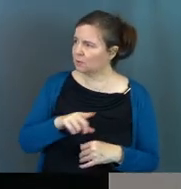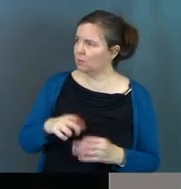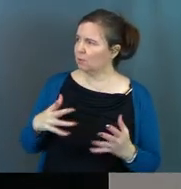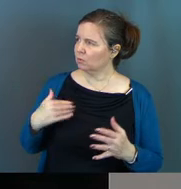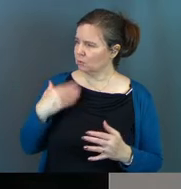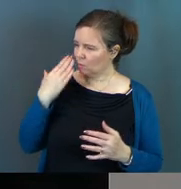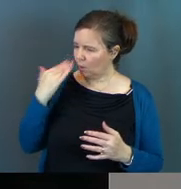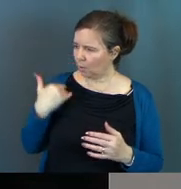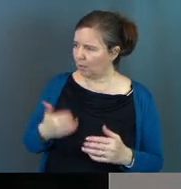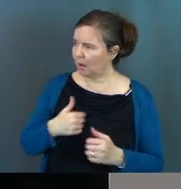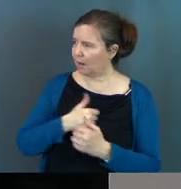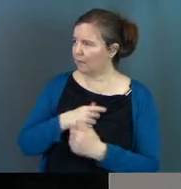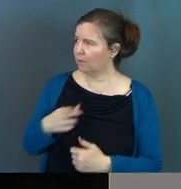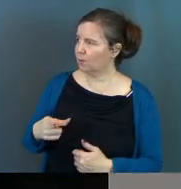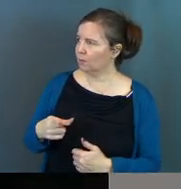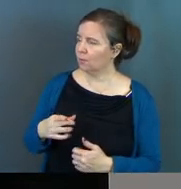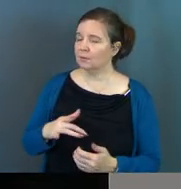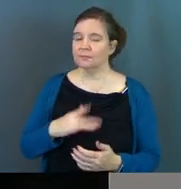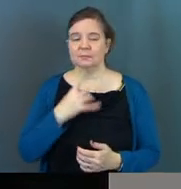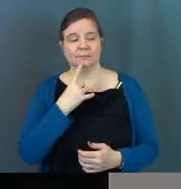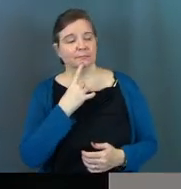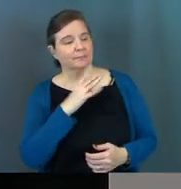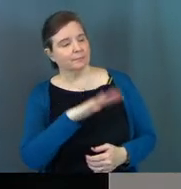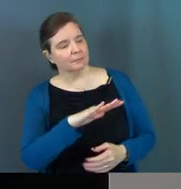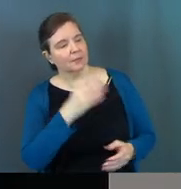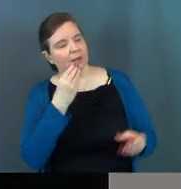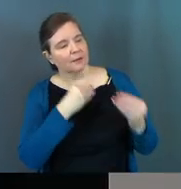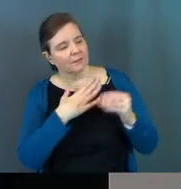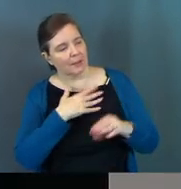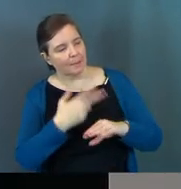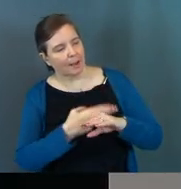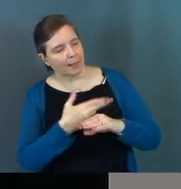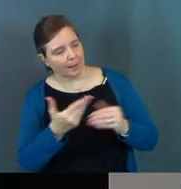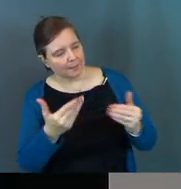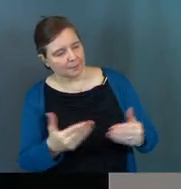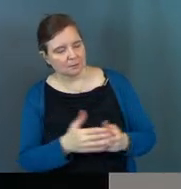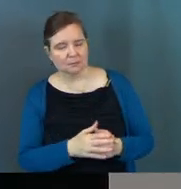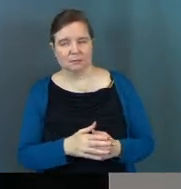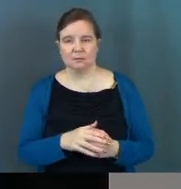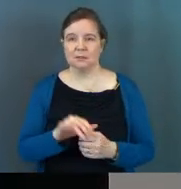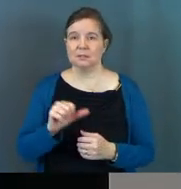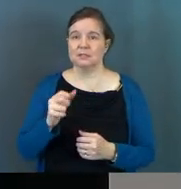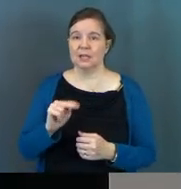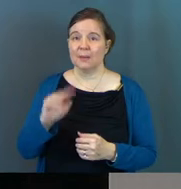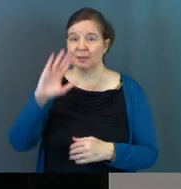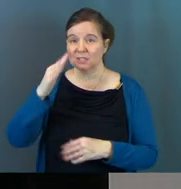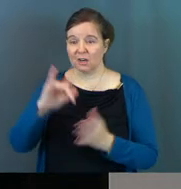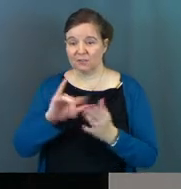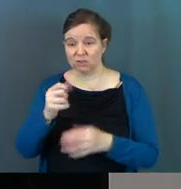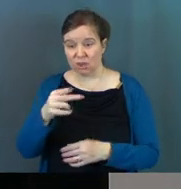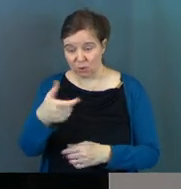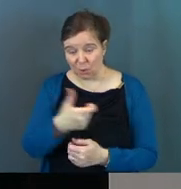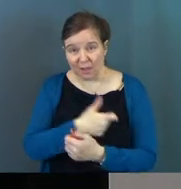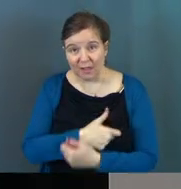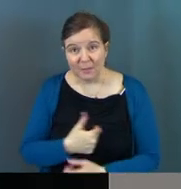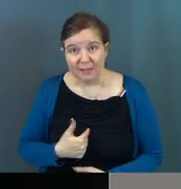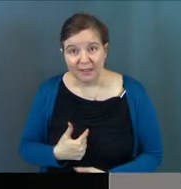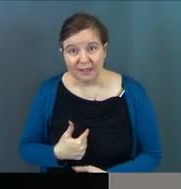He said, you know that I love you. And Jesus said, feed my lambs. Simon, son of John, do you love me